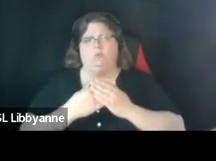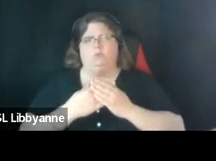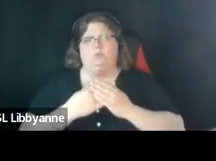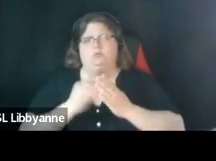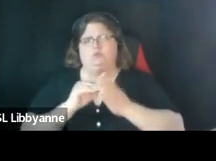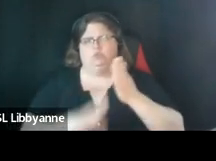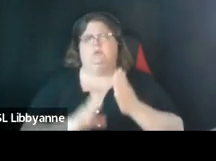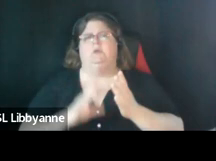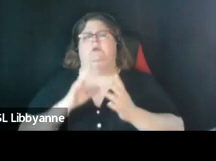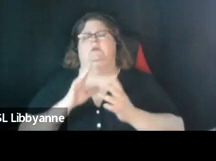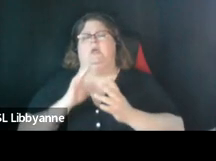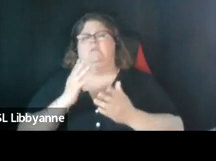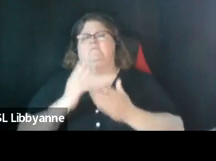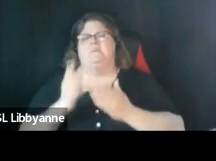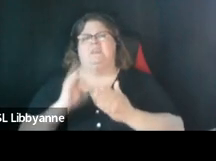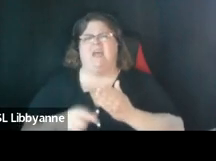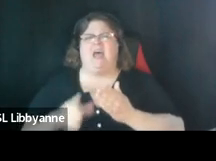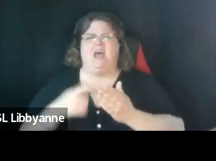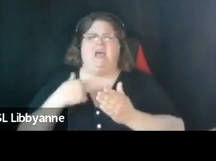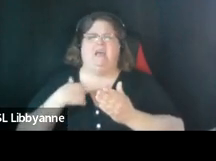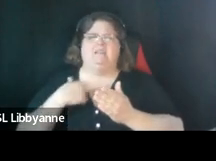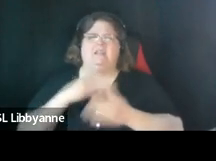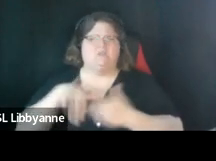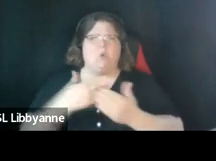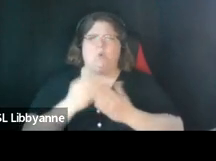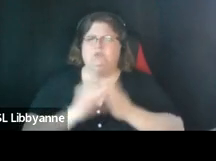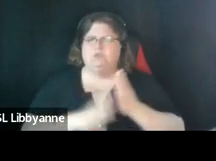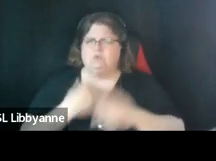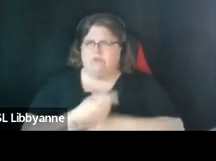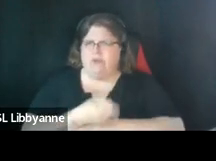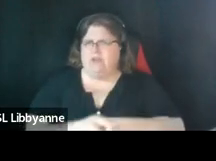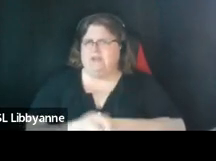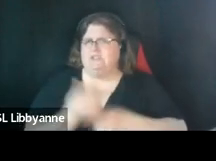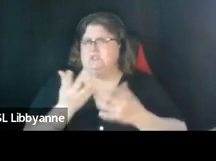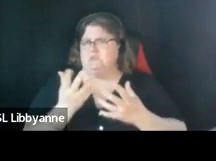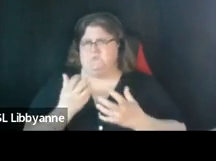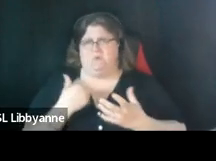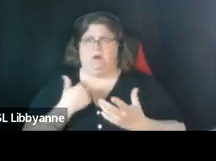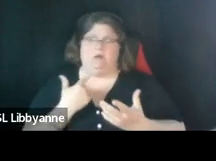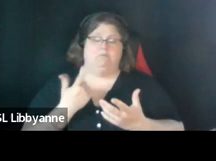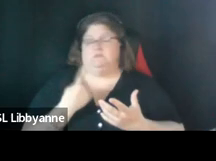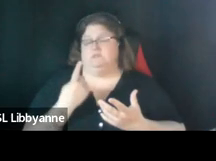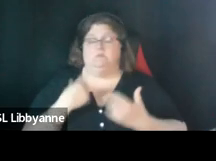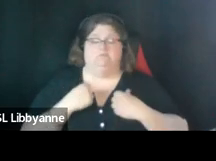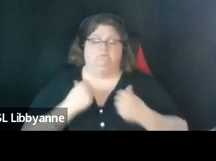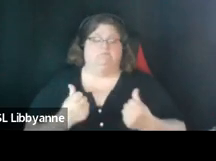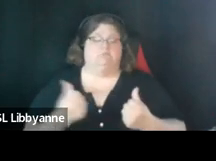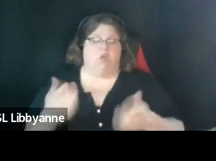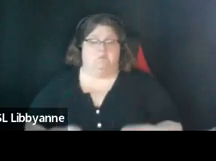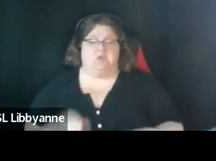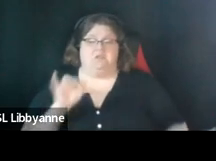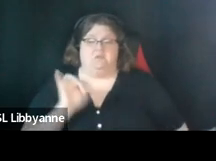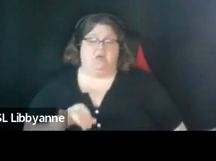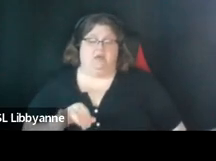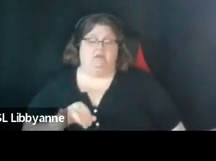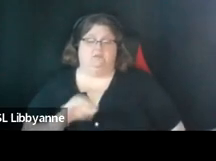because this makes up the whole child right so do we want just a strong commitment to the whole child